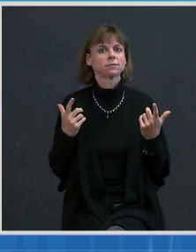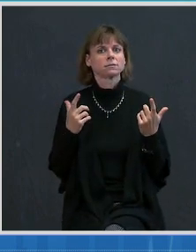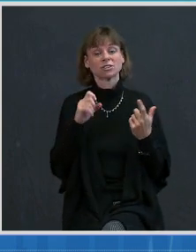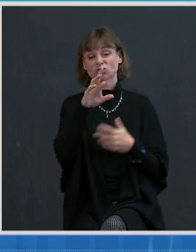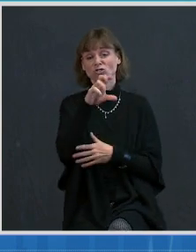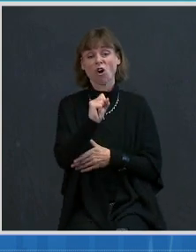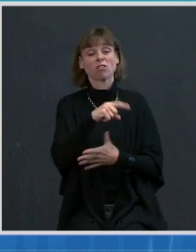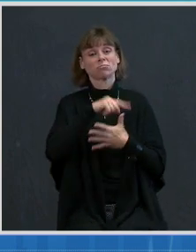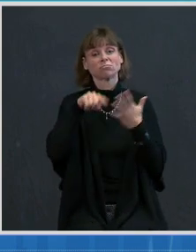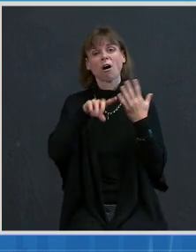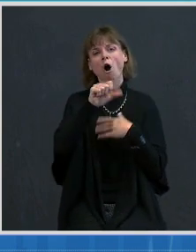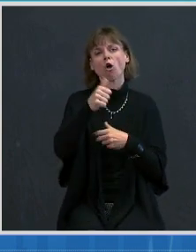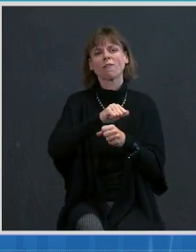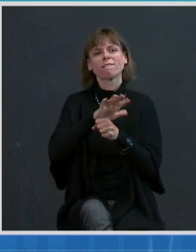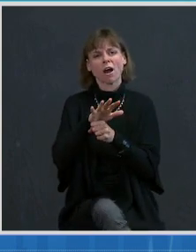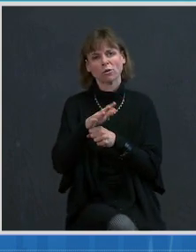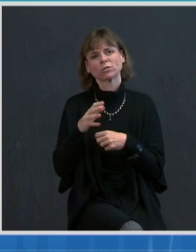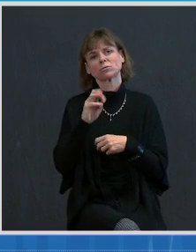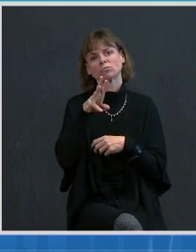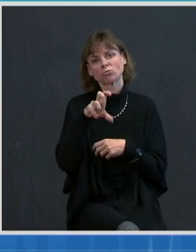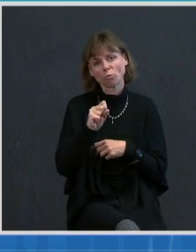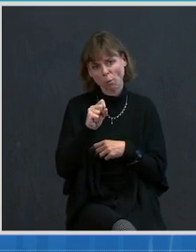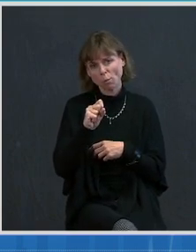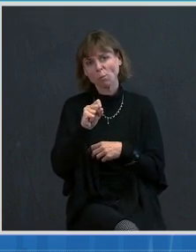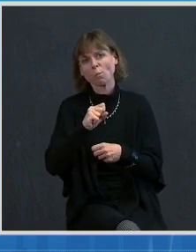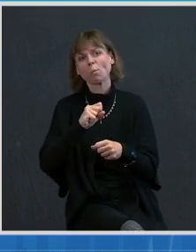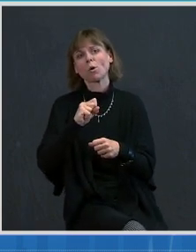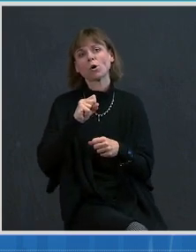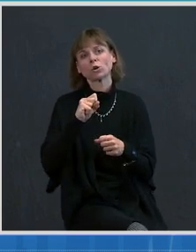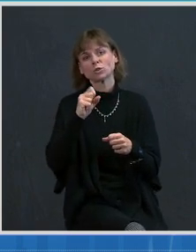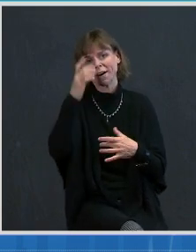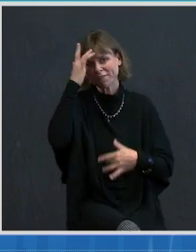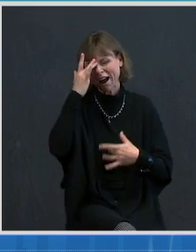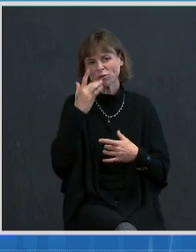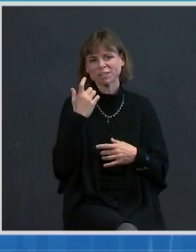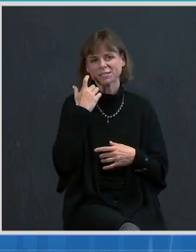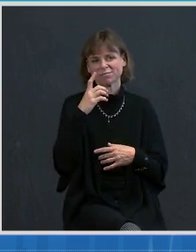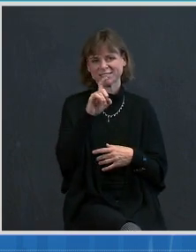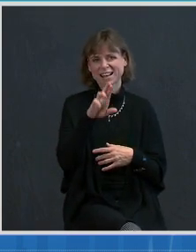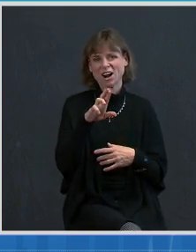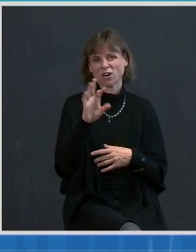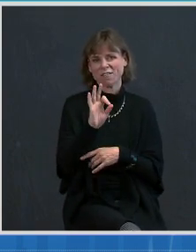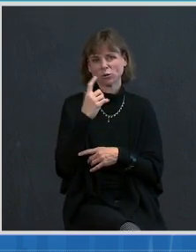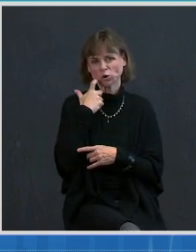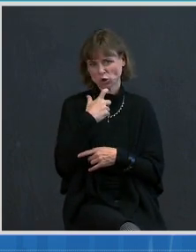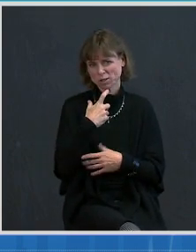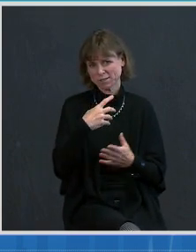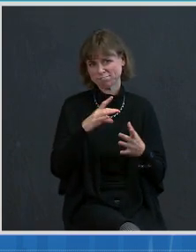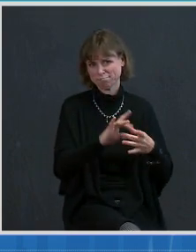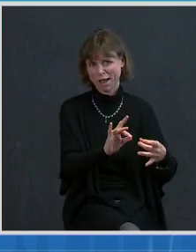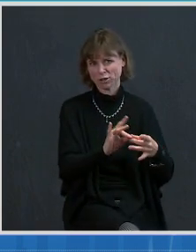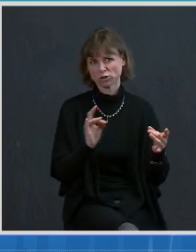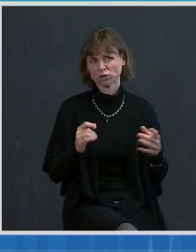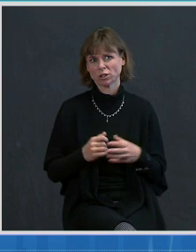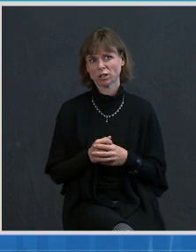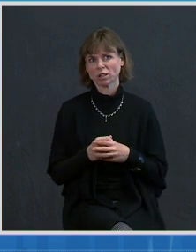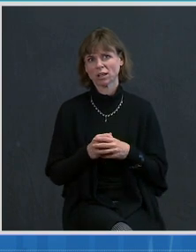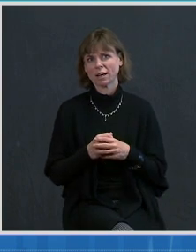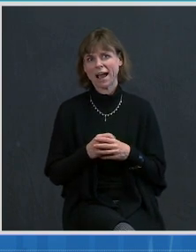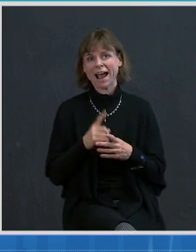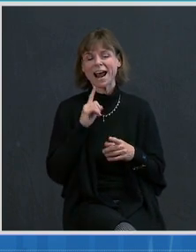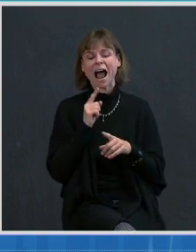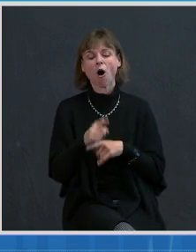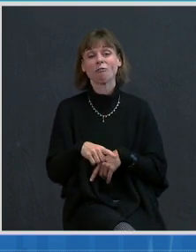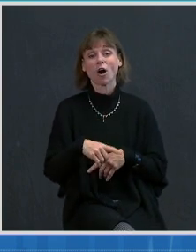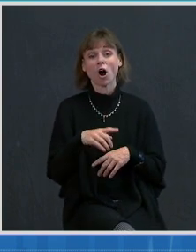and other coronaviruses, the MERS virus that Dr. Fauci just spoke about, and how distant airs, how far aerosols and